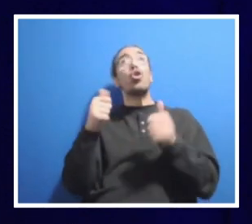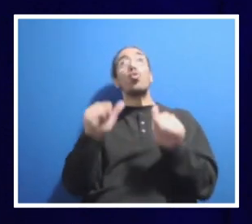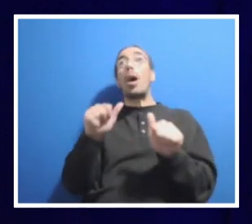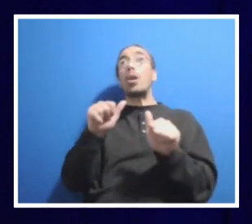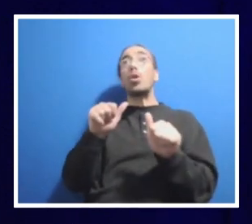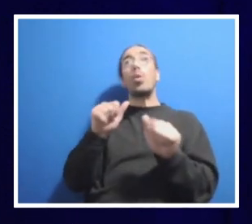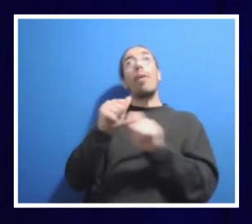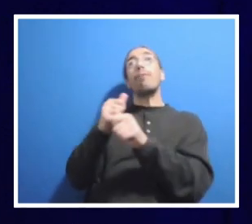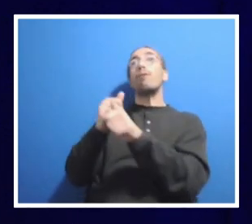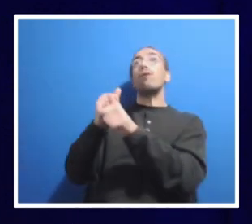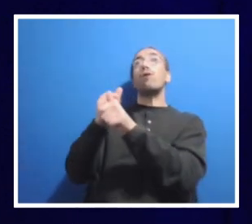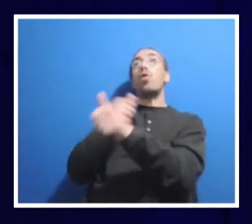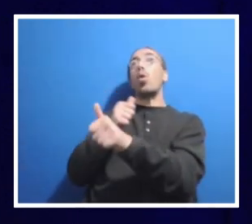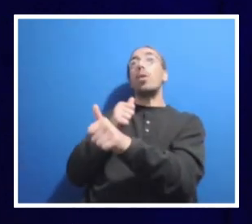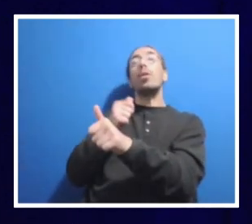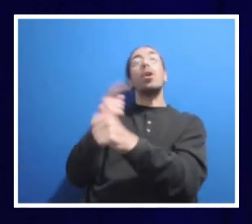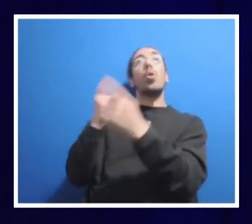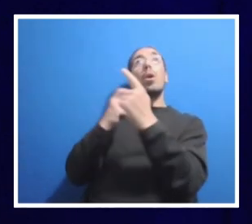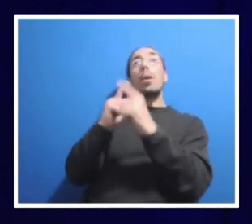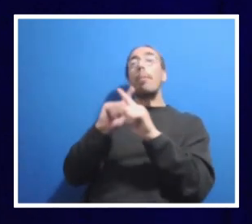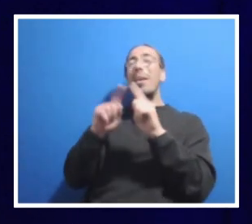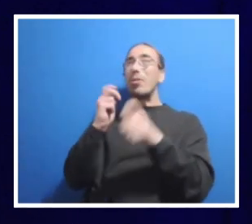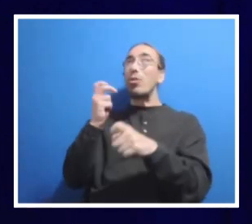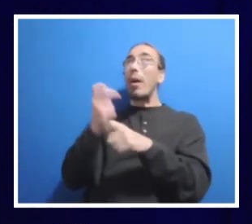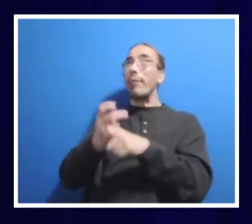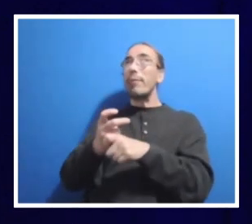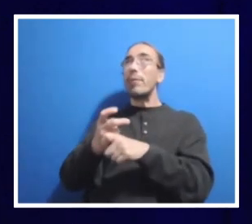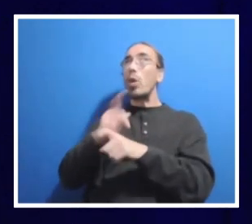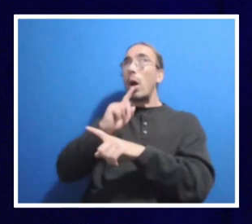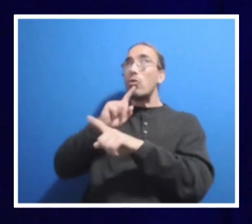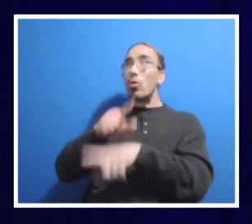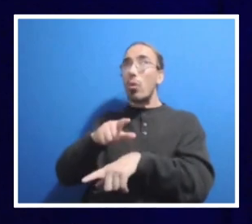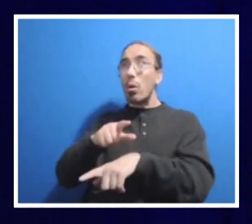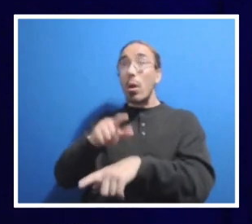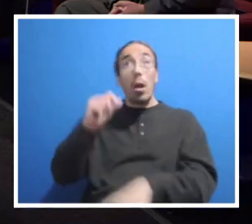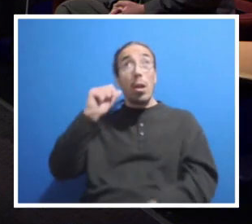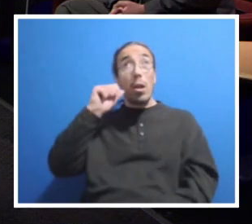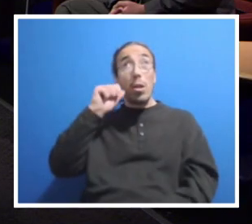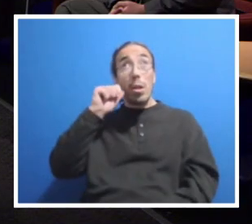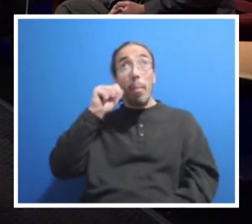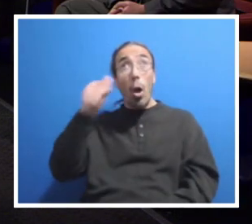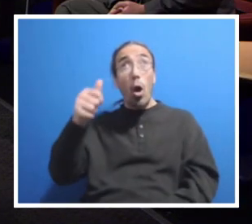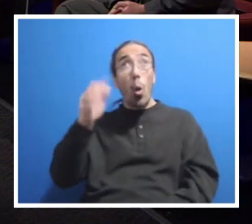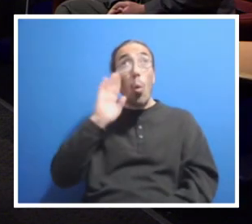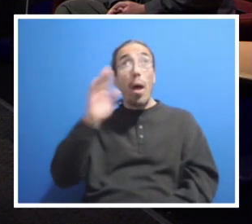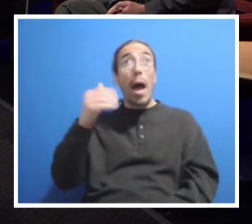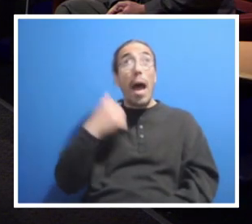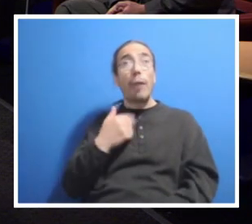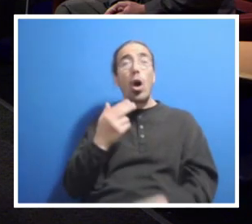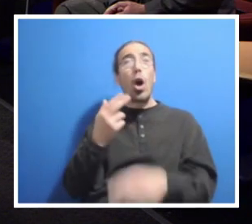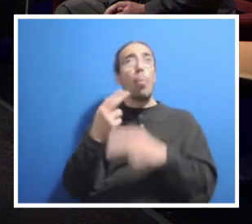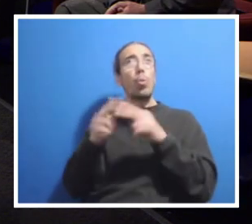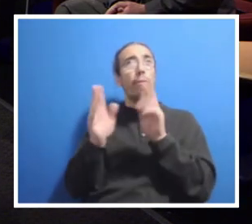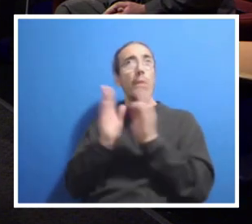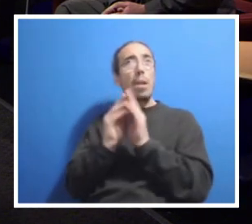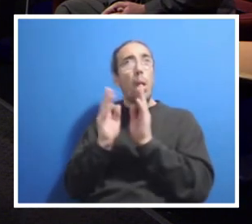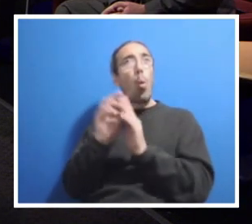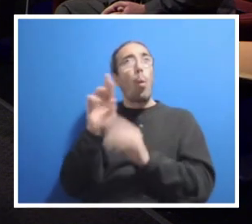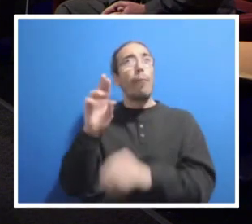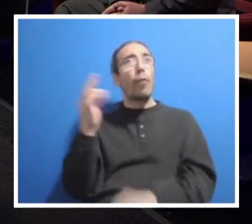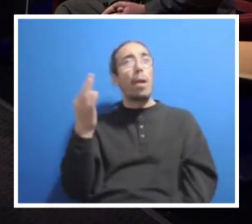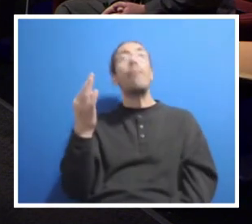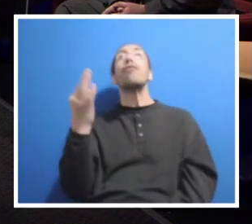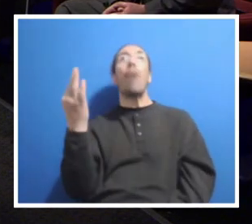just a tough question. I will tell you, is it tomorrow, Justin, that we have our briefing or Friday? On Friday,